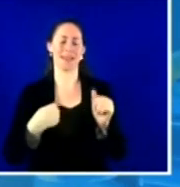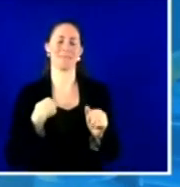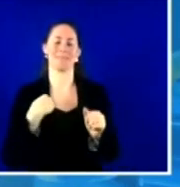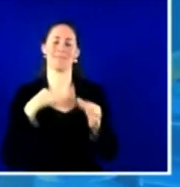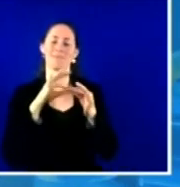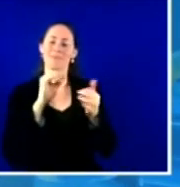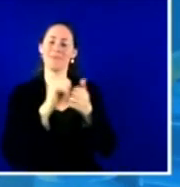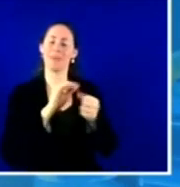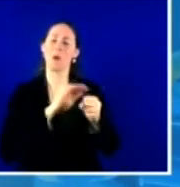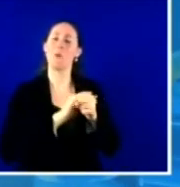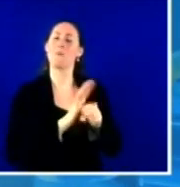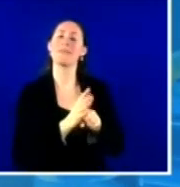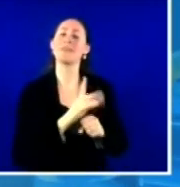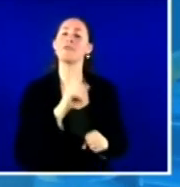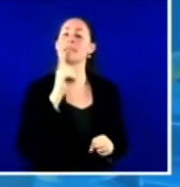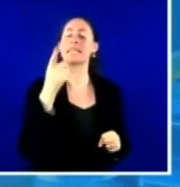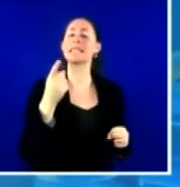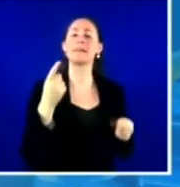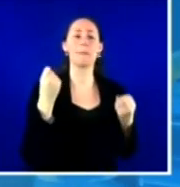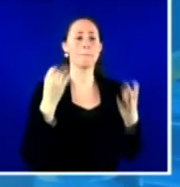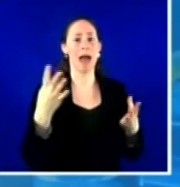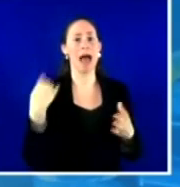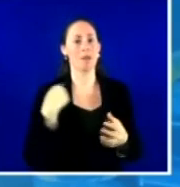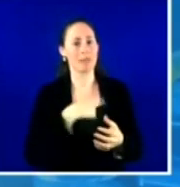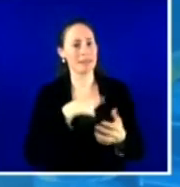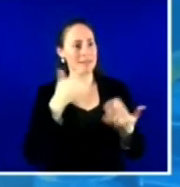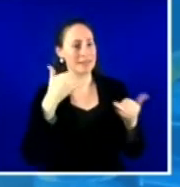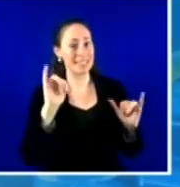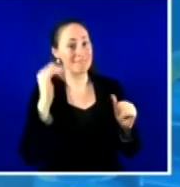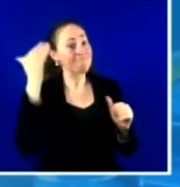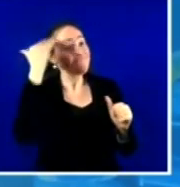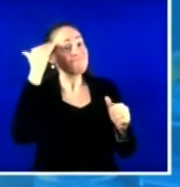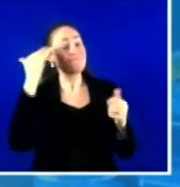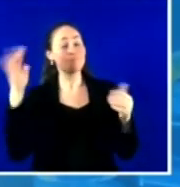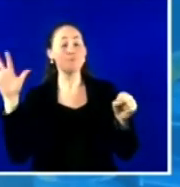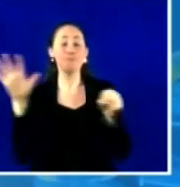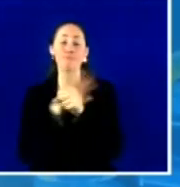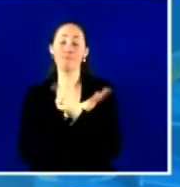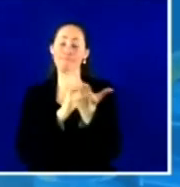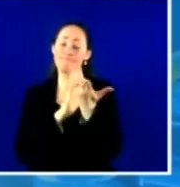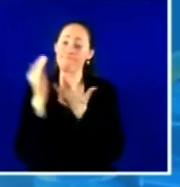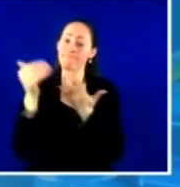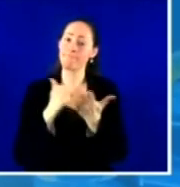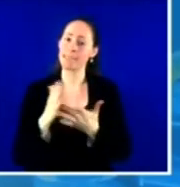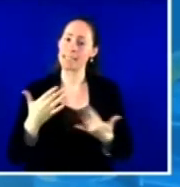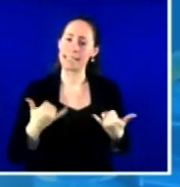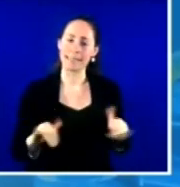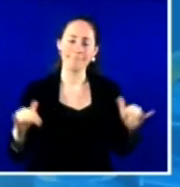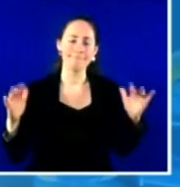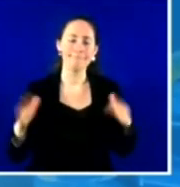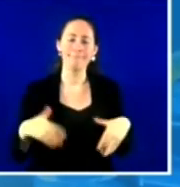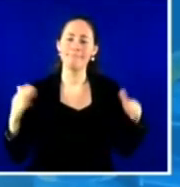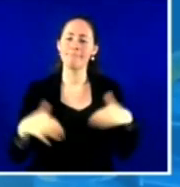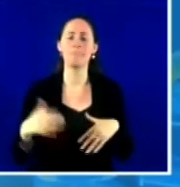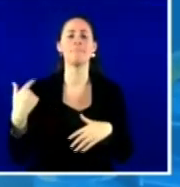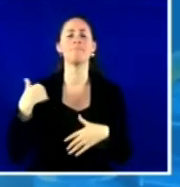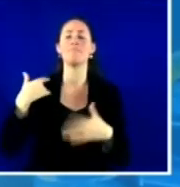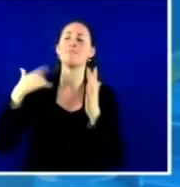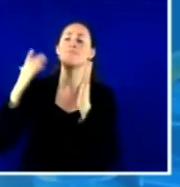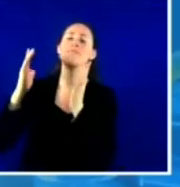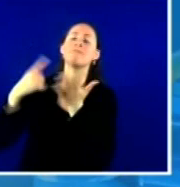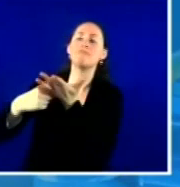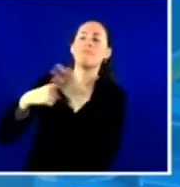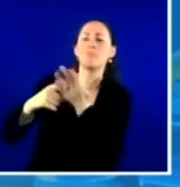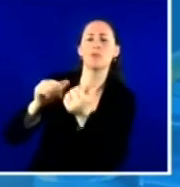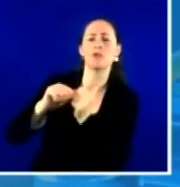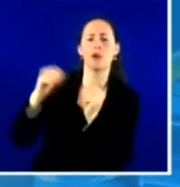we still don't know about COVID. And, and when I, I talked to pediatricians across the country, I, mentioned, I mean, I just have this great honor and I'm, I